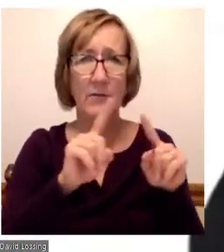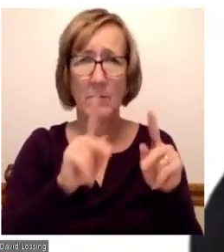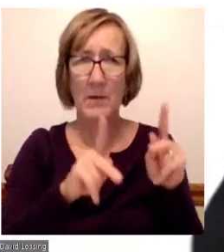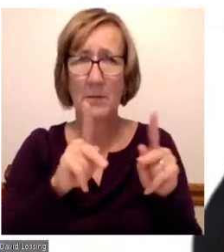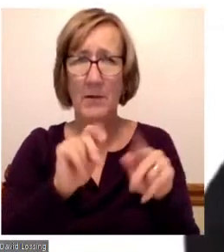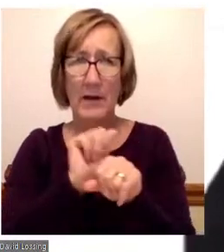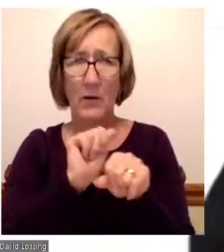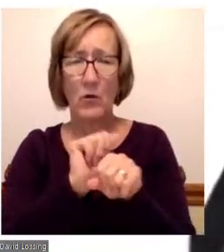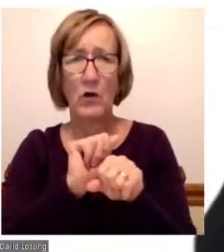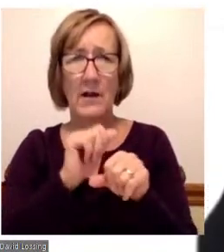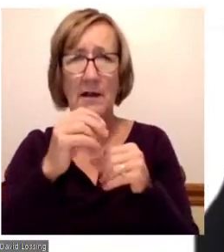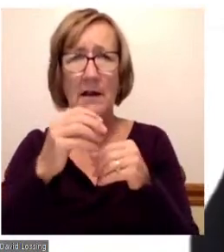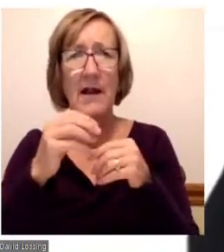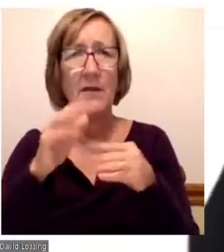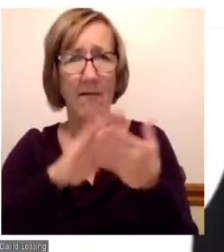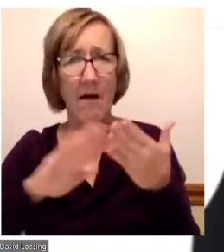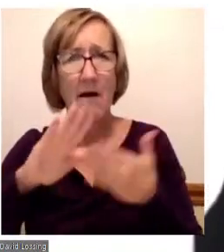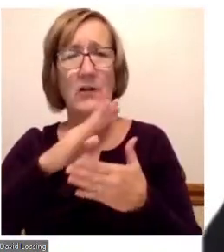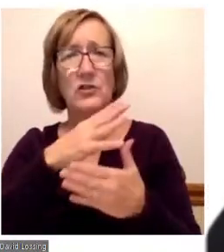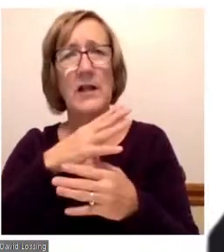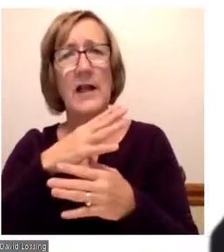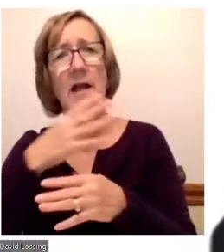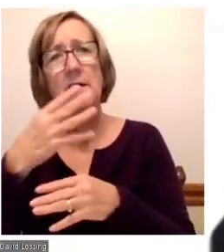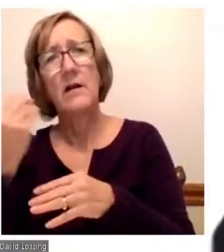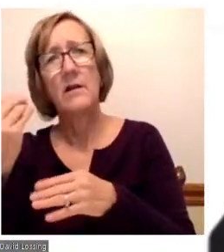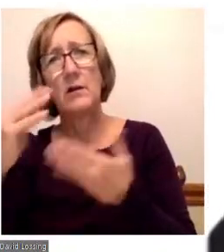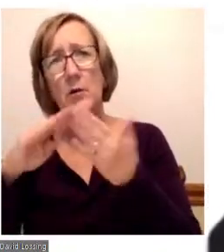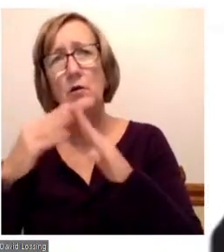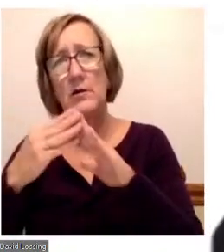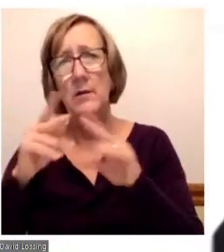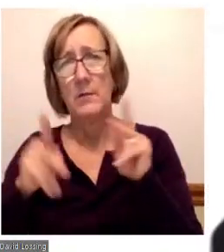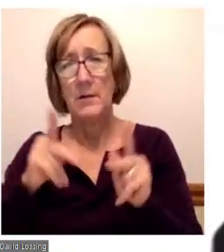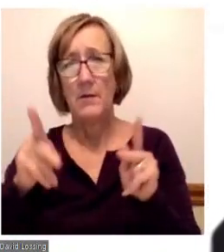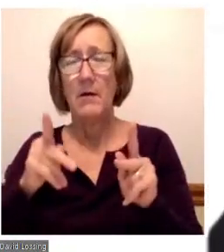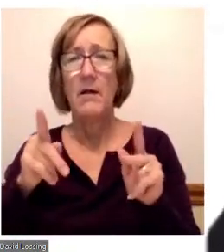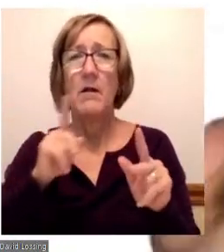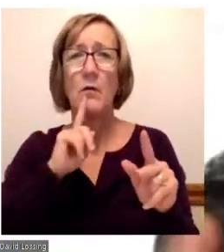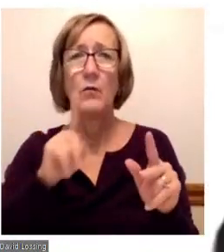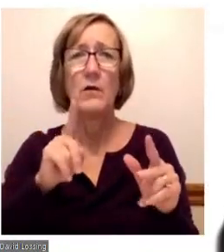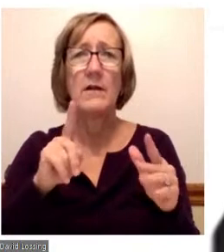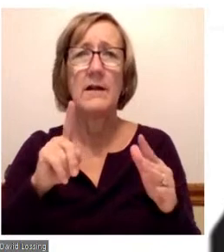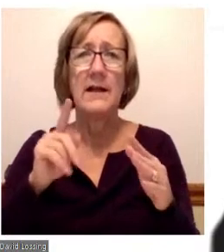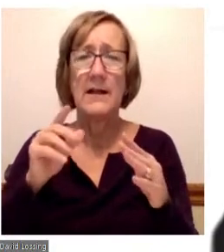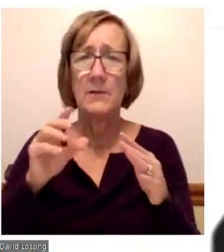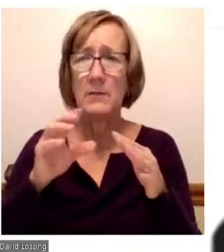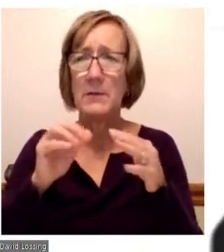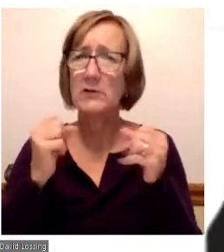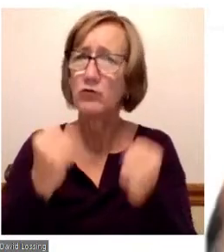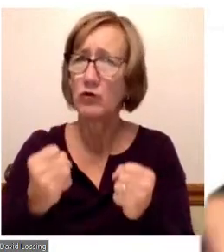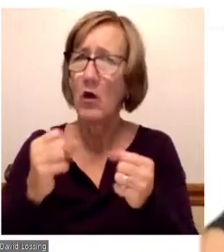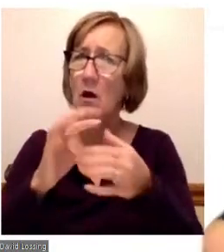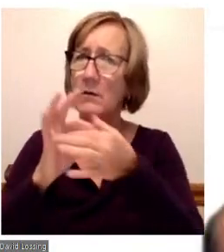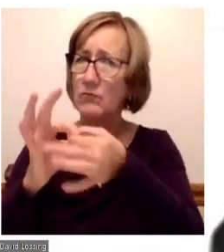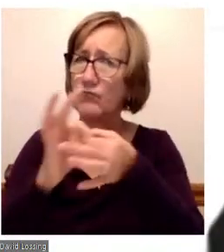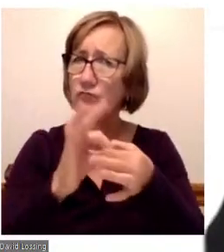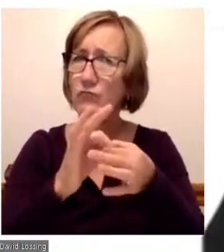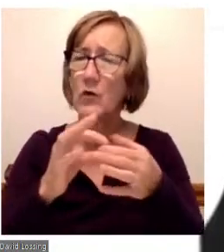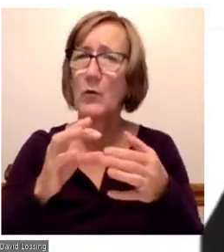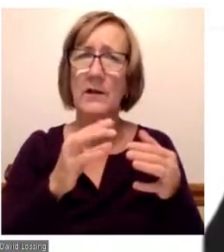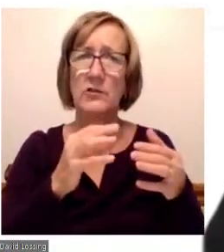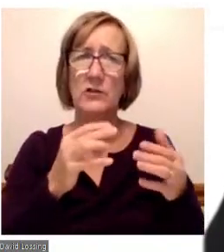their counterparts in the community. And in reading through the strategic plan, it calls for, you know, building those relationships within Genesee County.